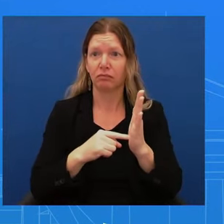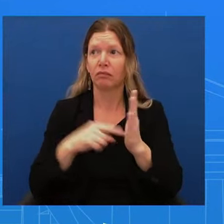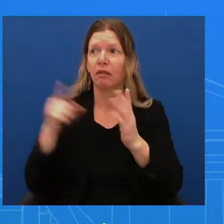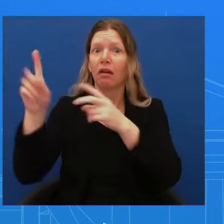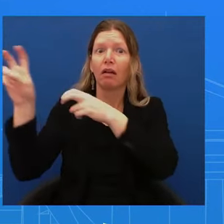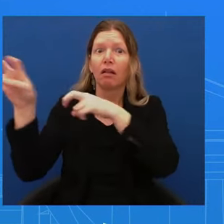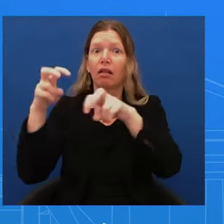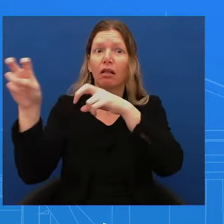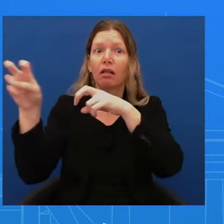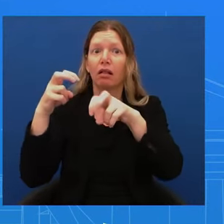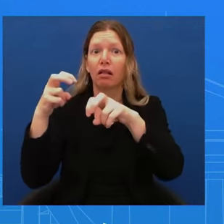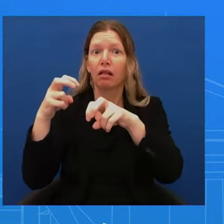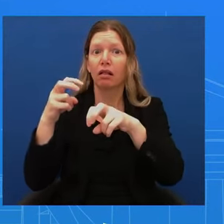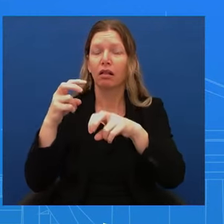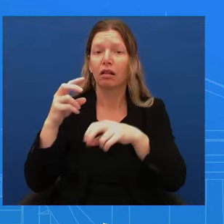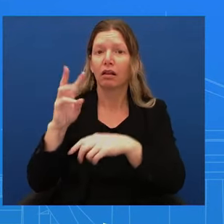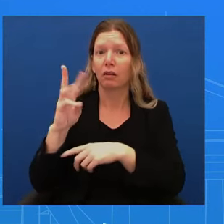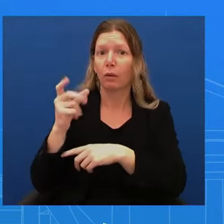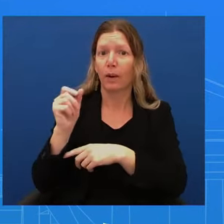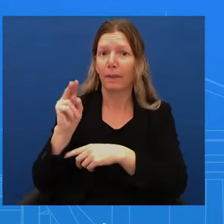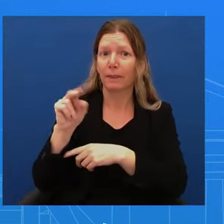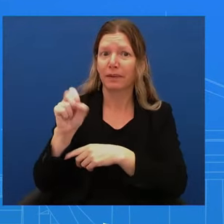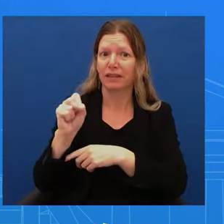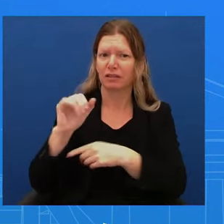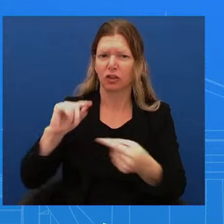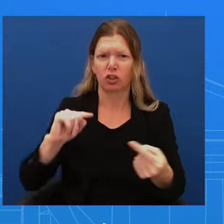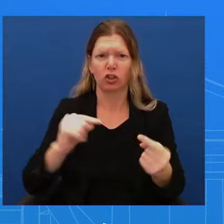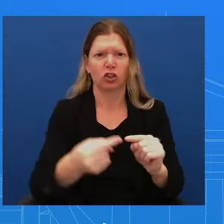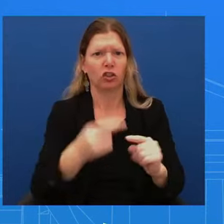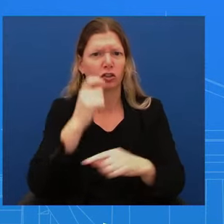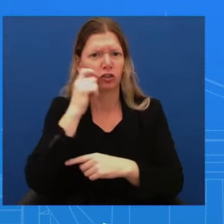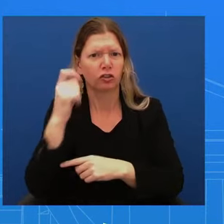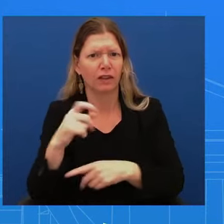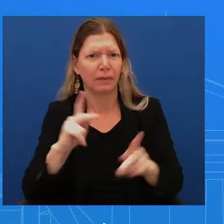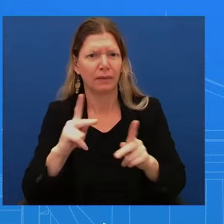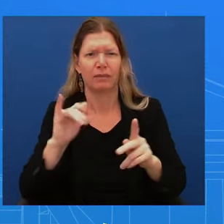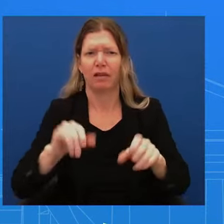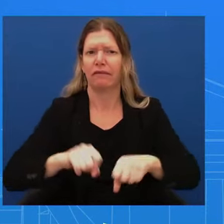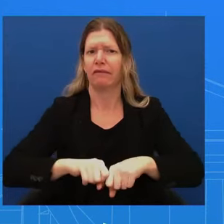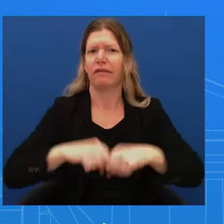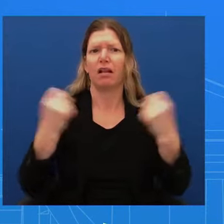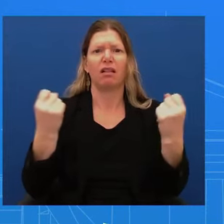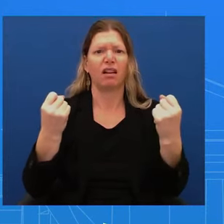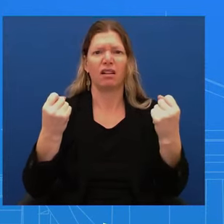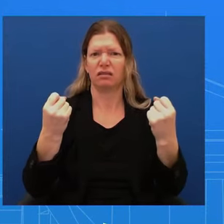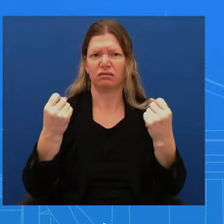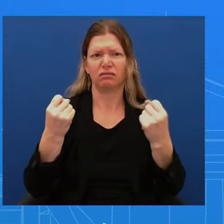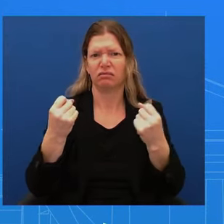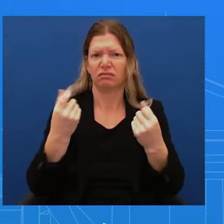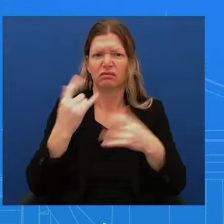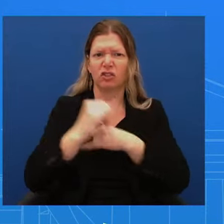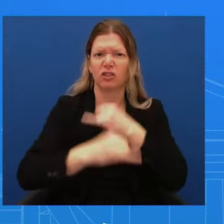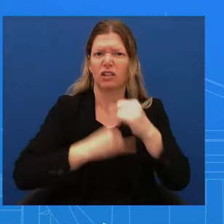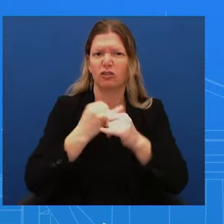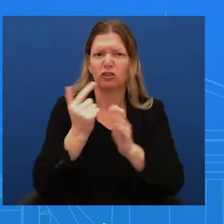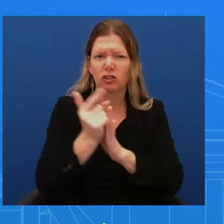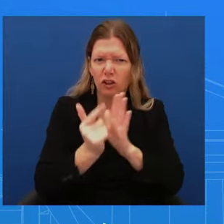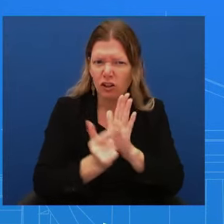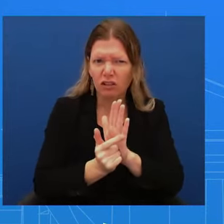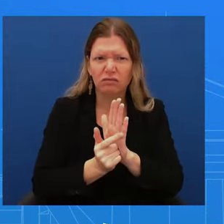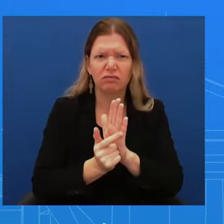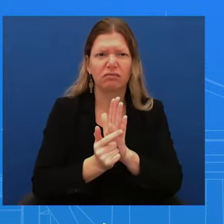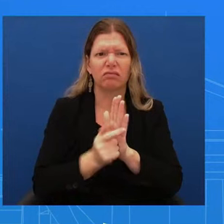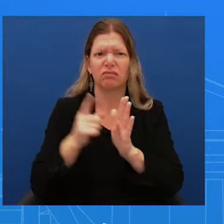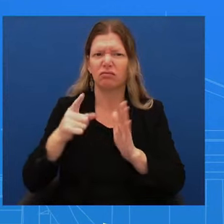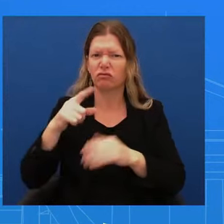and undermines the global nonproliferation regime. And our governments stand together in resolute opposition to these arms transfers between